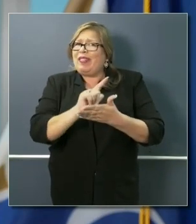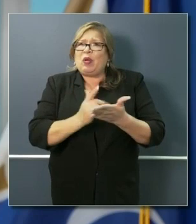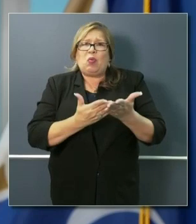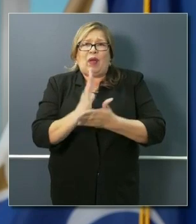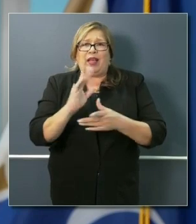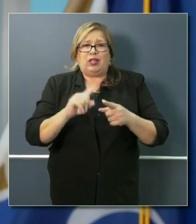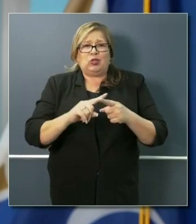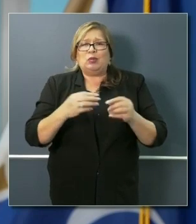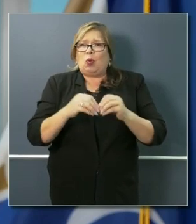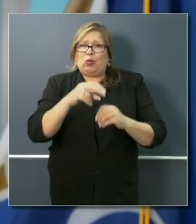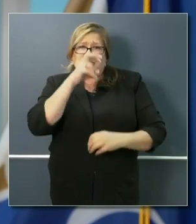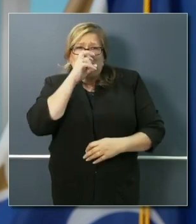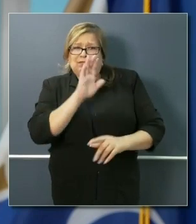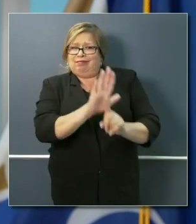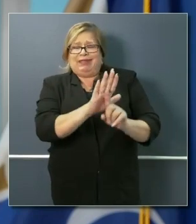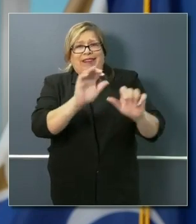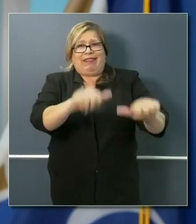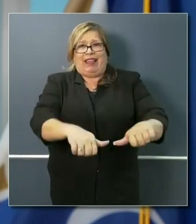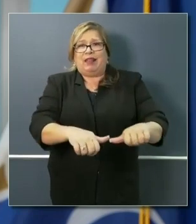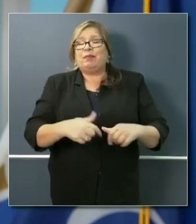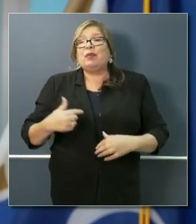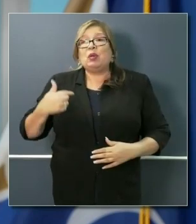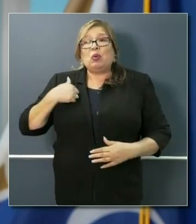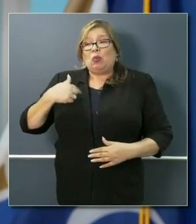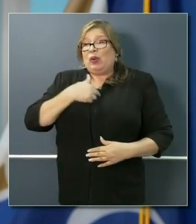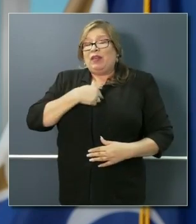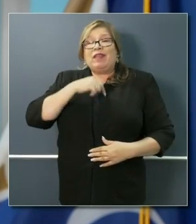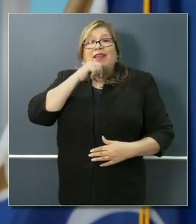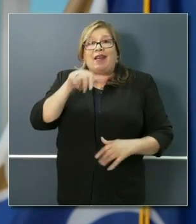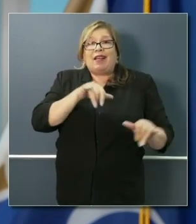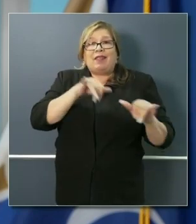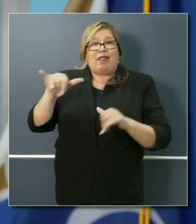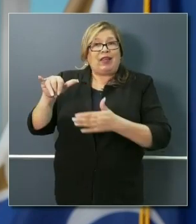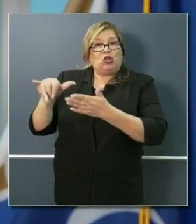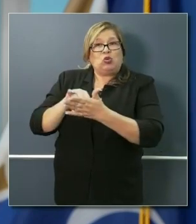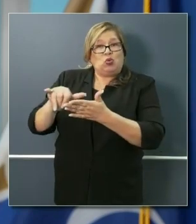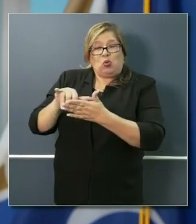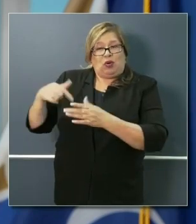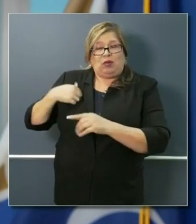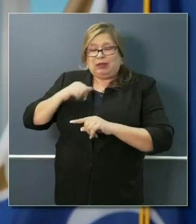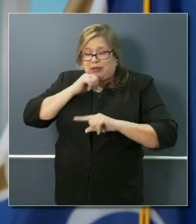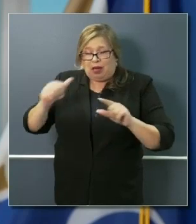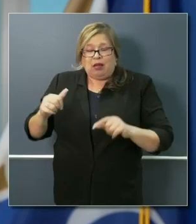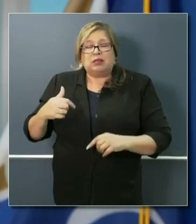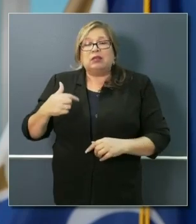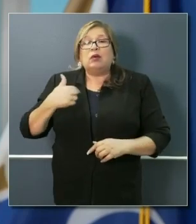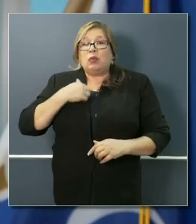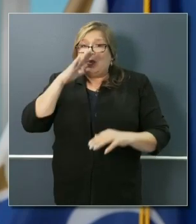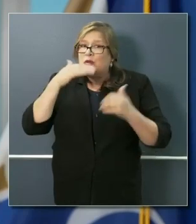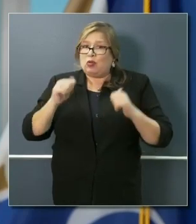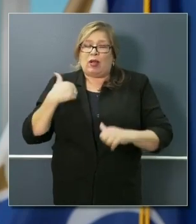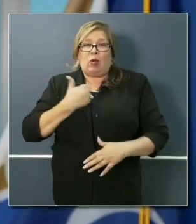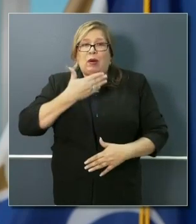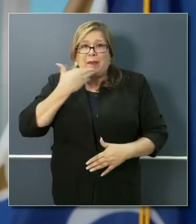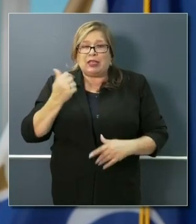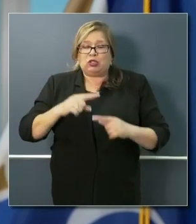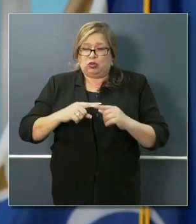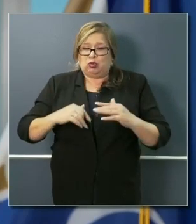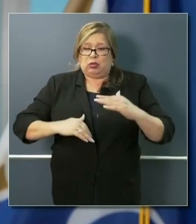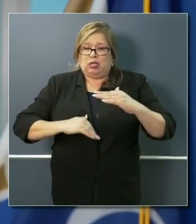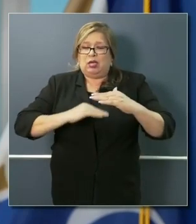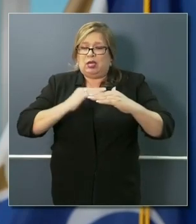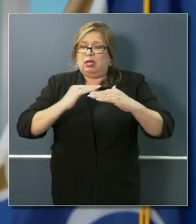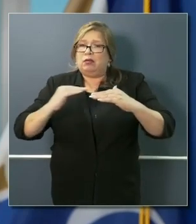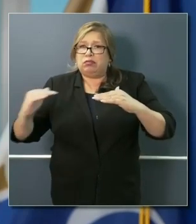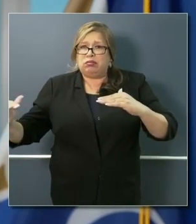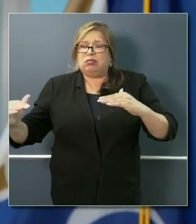the answer to your question is we're not in New York, and we're going to do everything we can to bend our curve. We're not naive about the magnitude of our